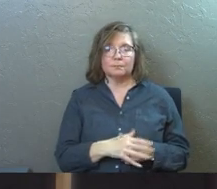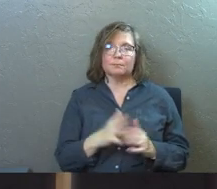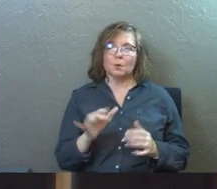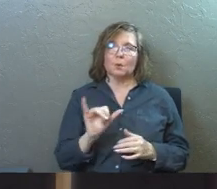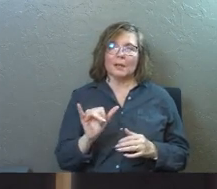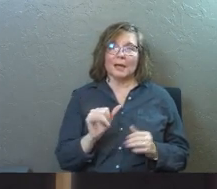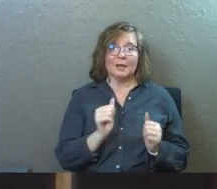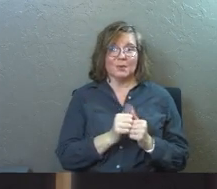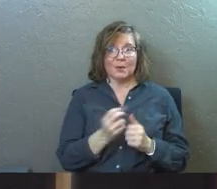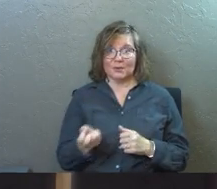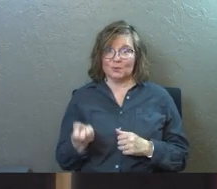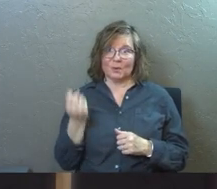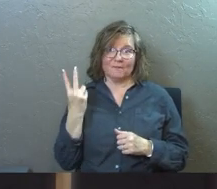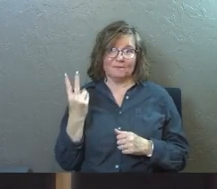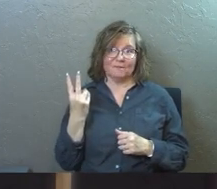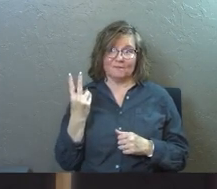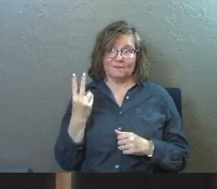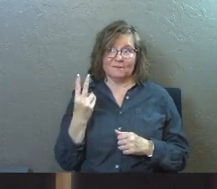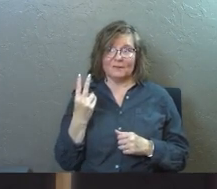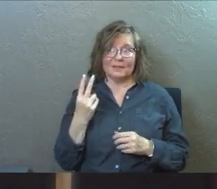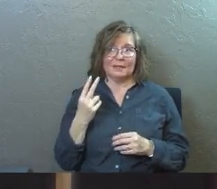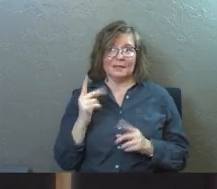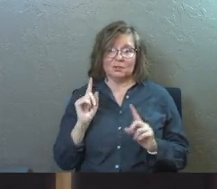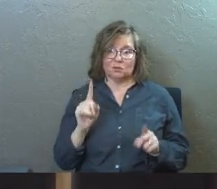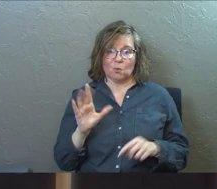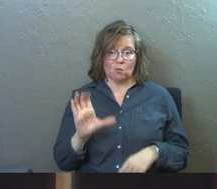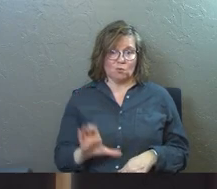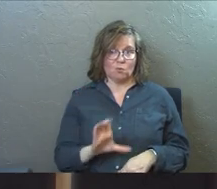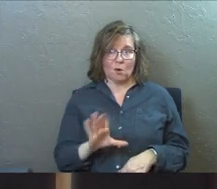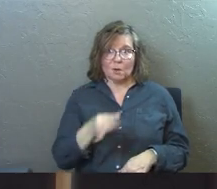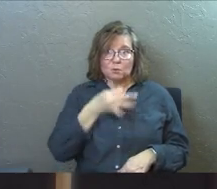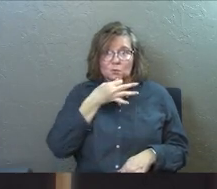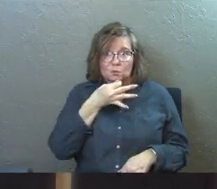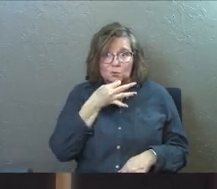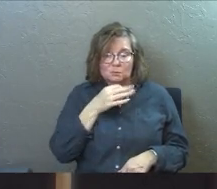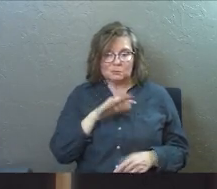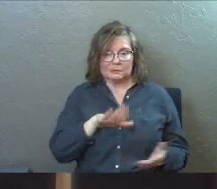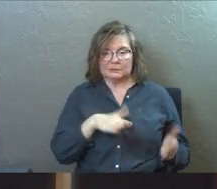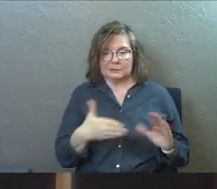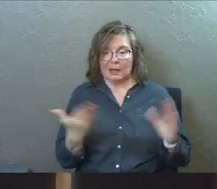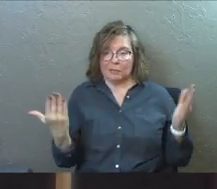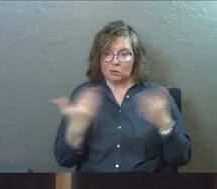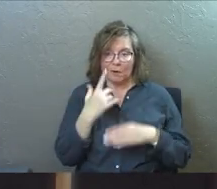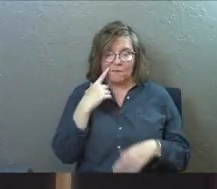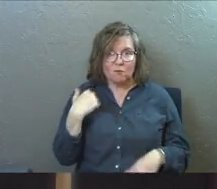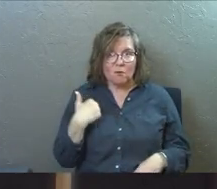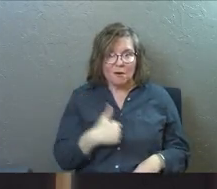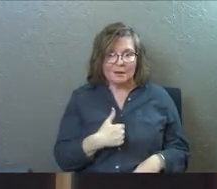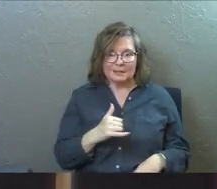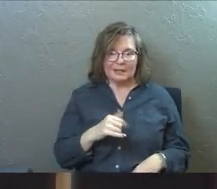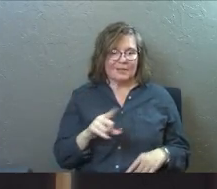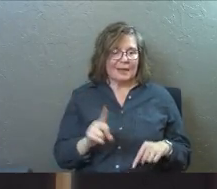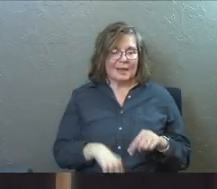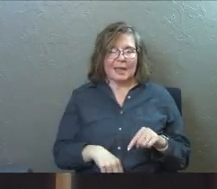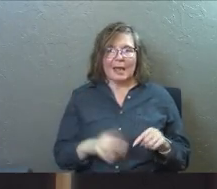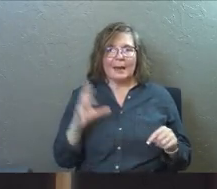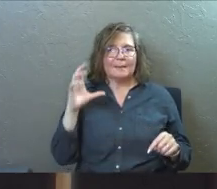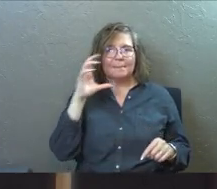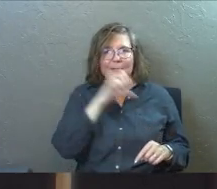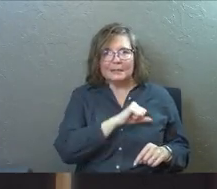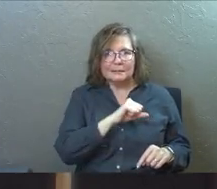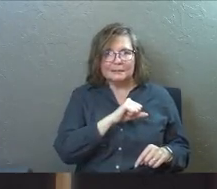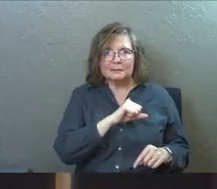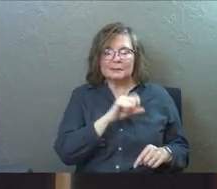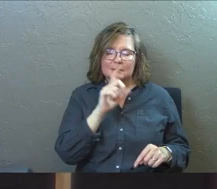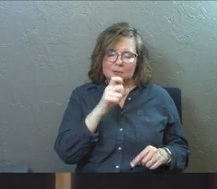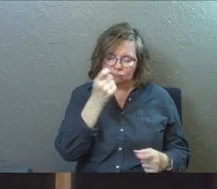So it's like, he's with the 12. He's about to go to the cross. He's about to die in the dark for us. And he's like, they cannot miss this